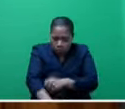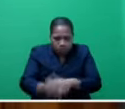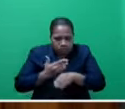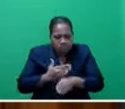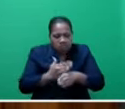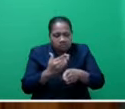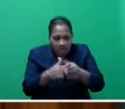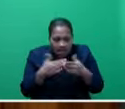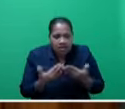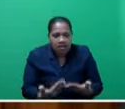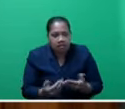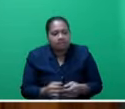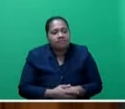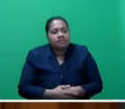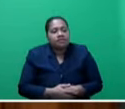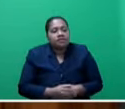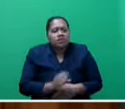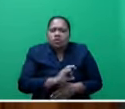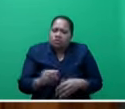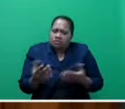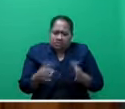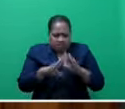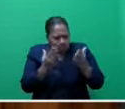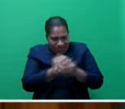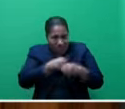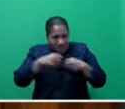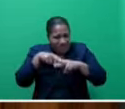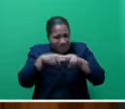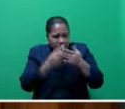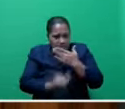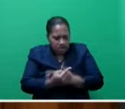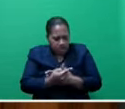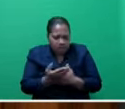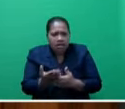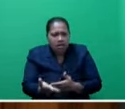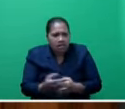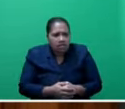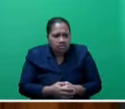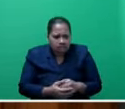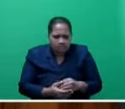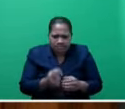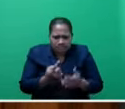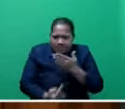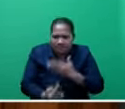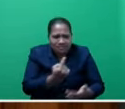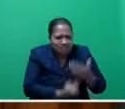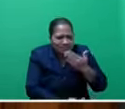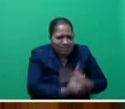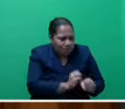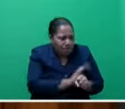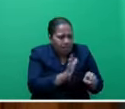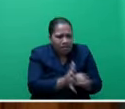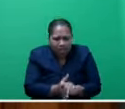World War II has the world or our beloved Fiji been faced with such devastating consequences as those wrought by COVID.